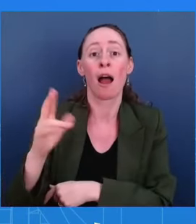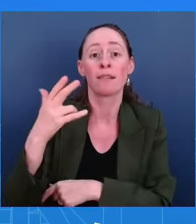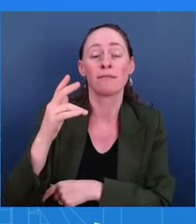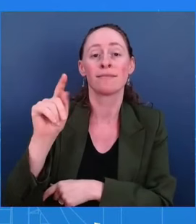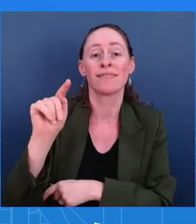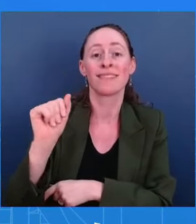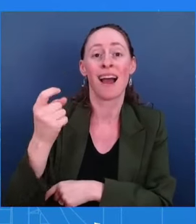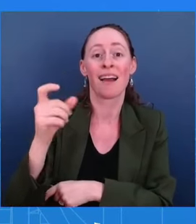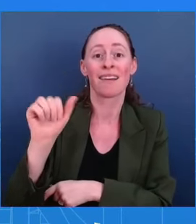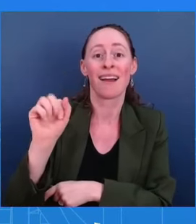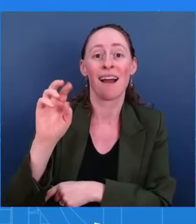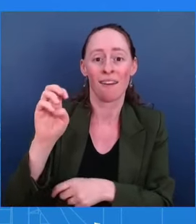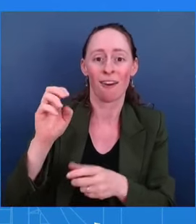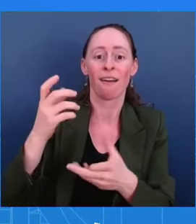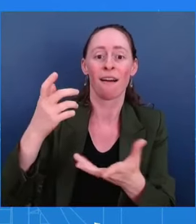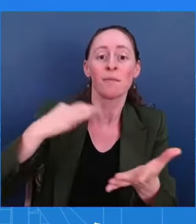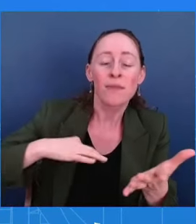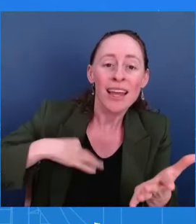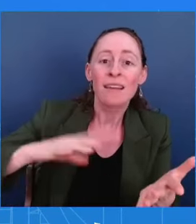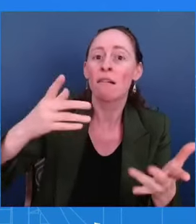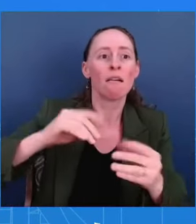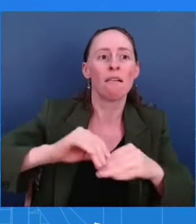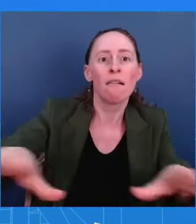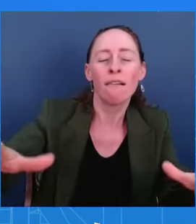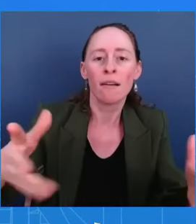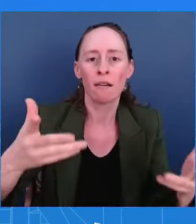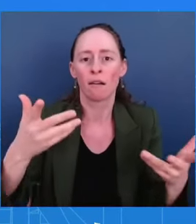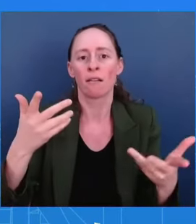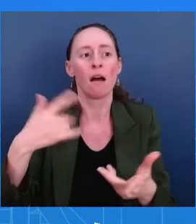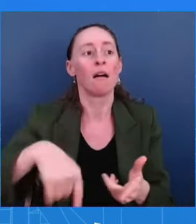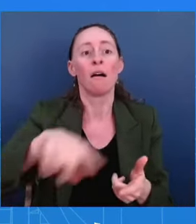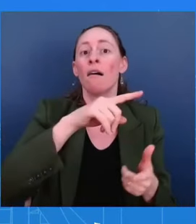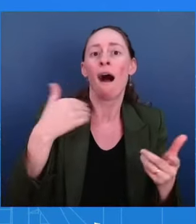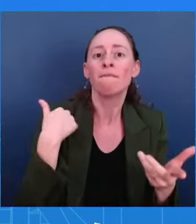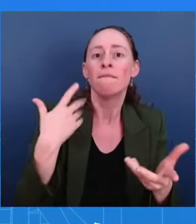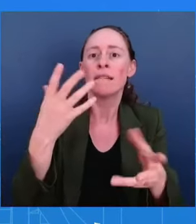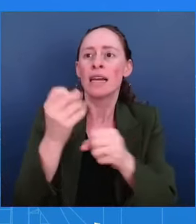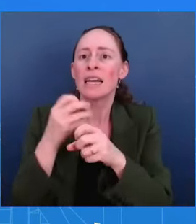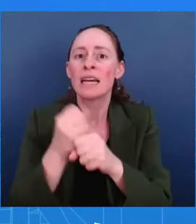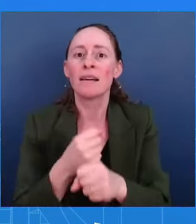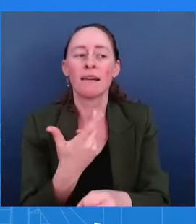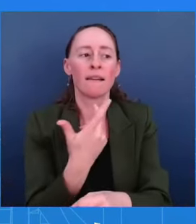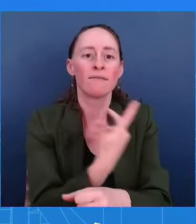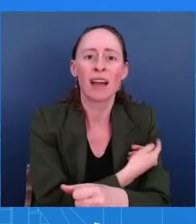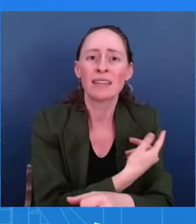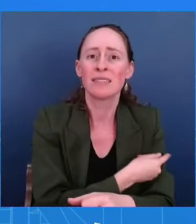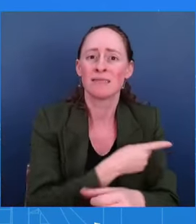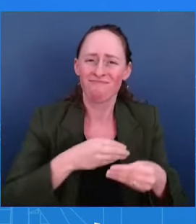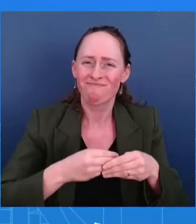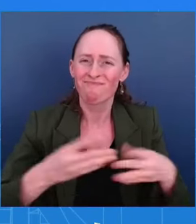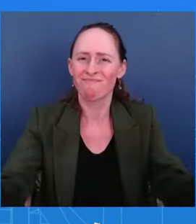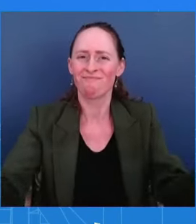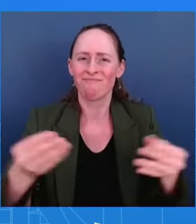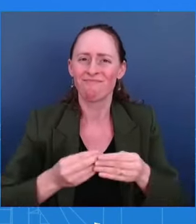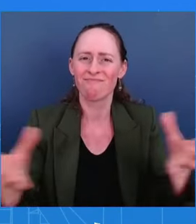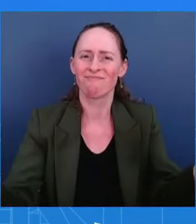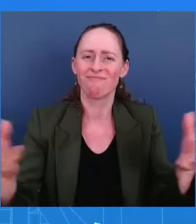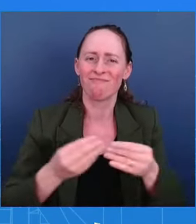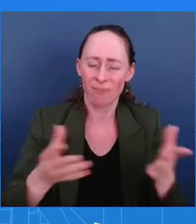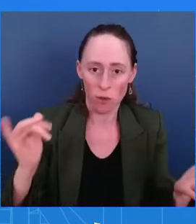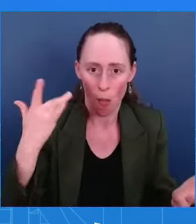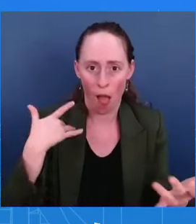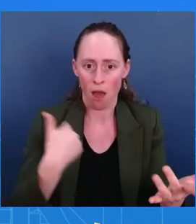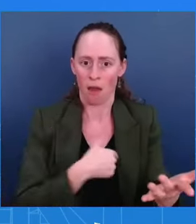And put shots in arms. And so, that is why we have an economy that is growing. That is why we have an economy